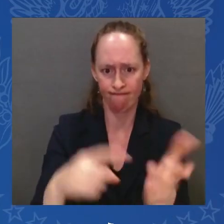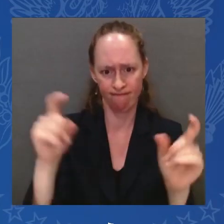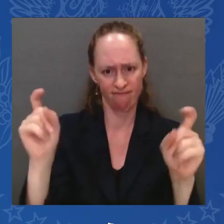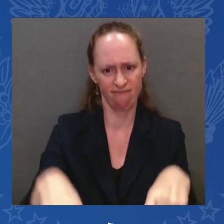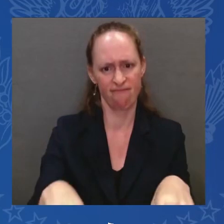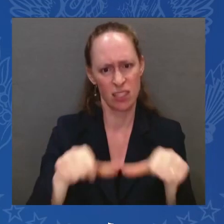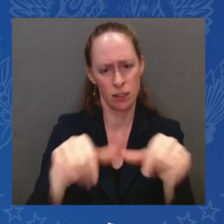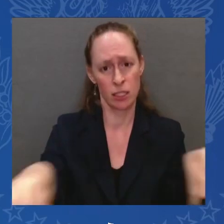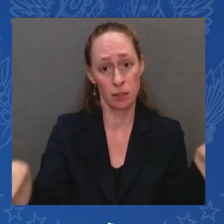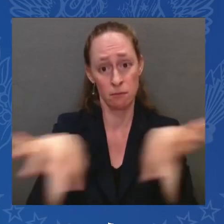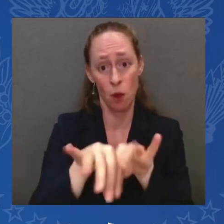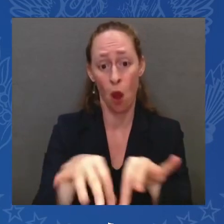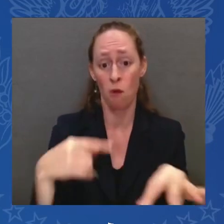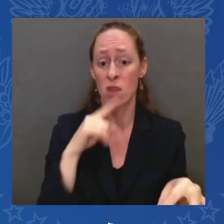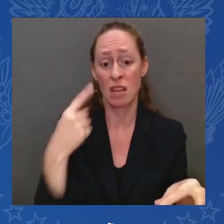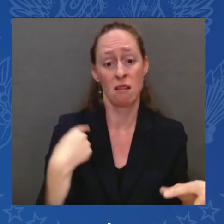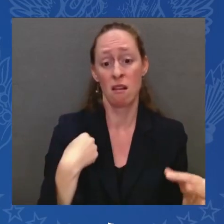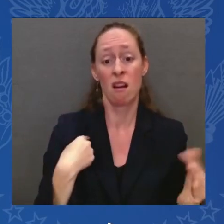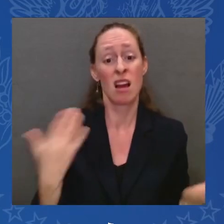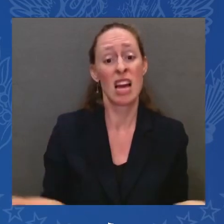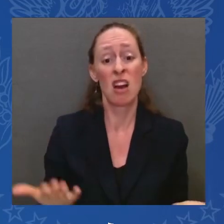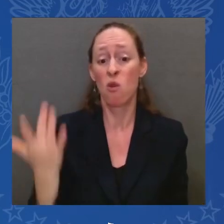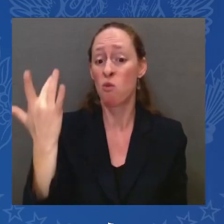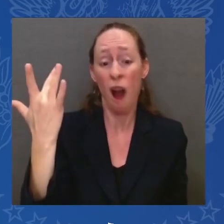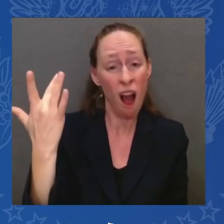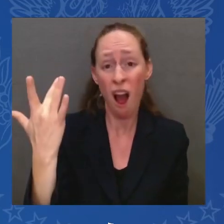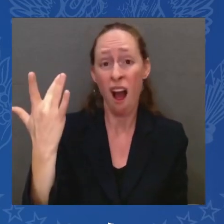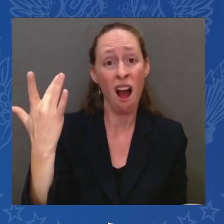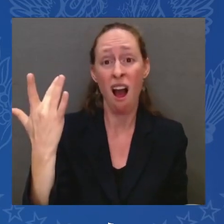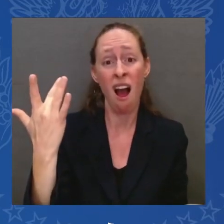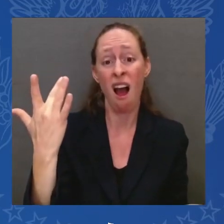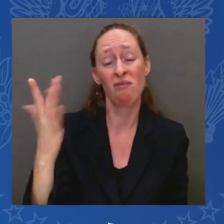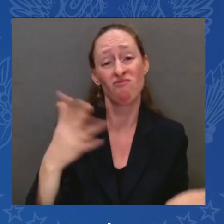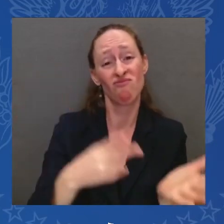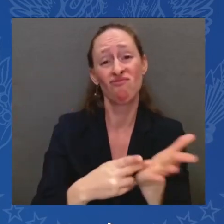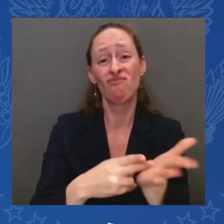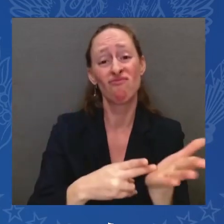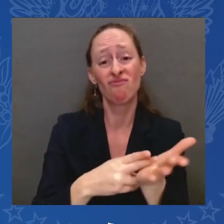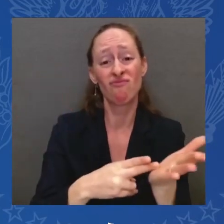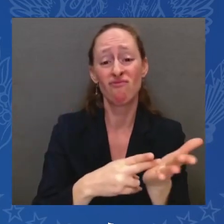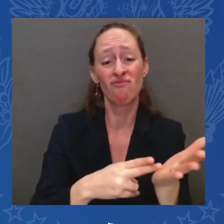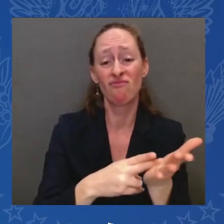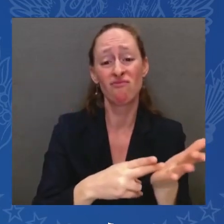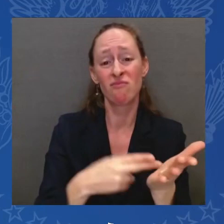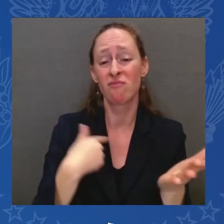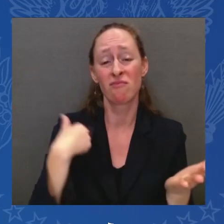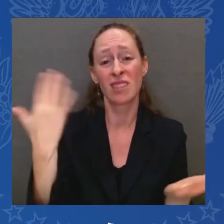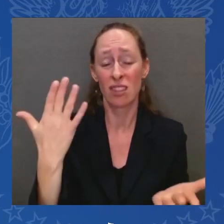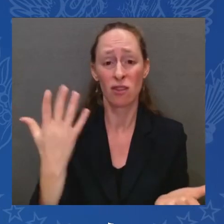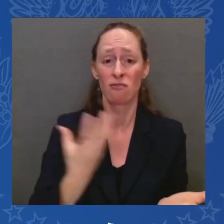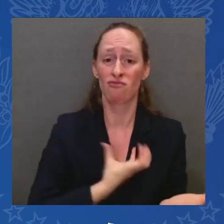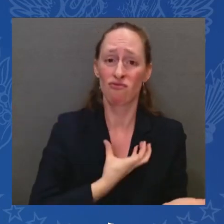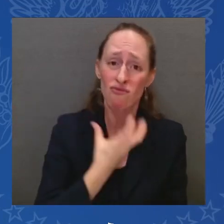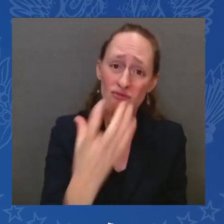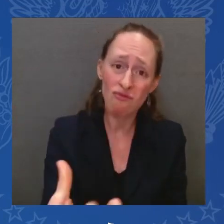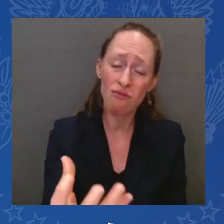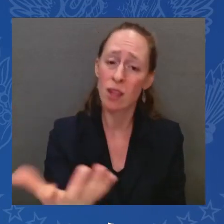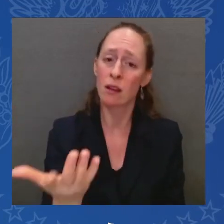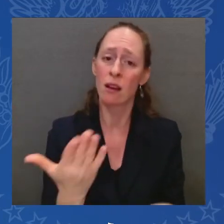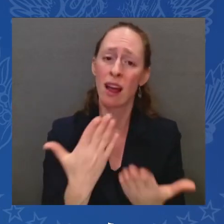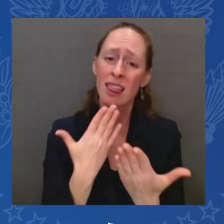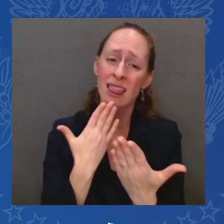mean it from the bottom of my heart, I give you my word as a Biden, thank you. Thank you for the intensity of your support. It matters.